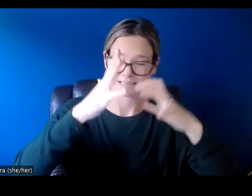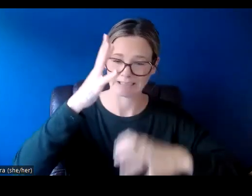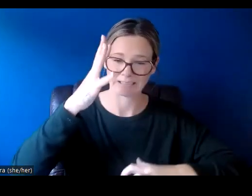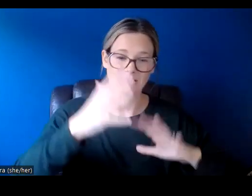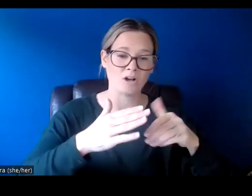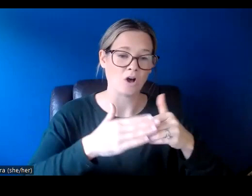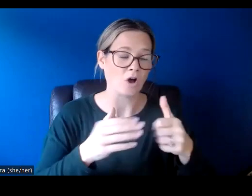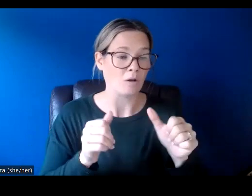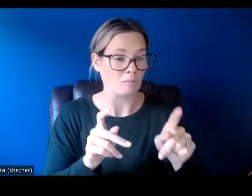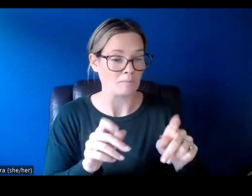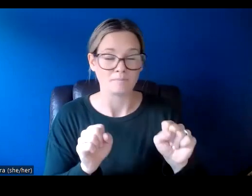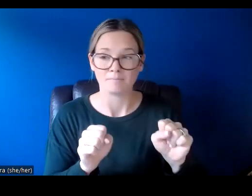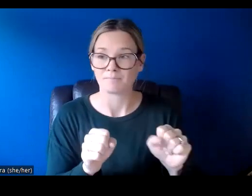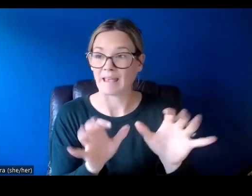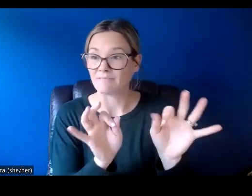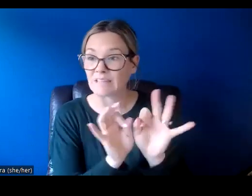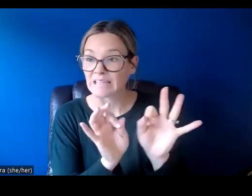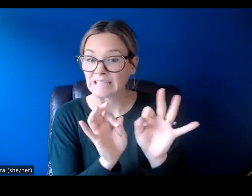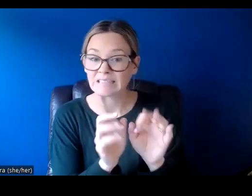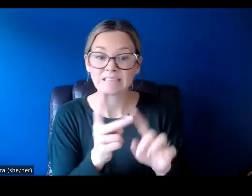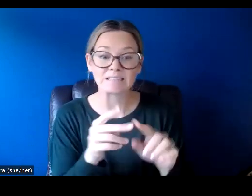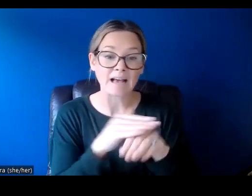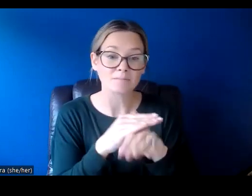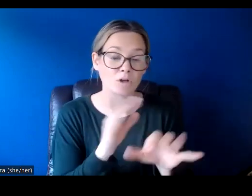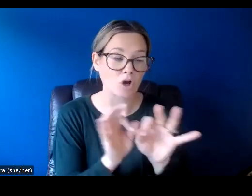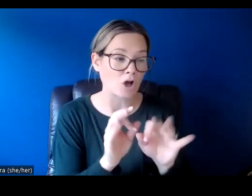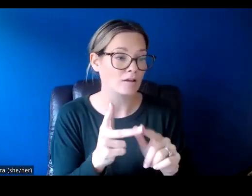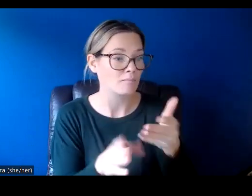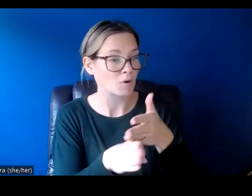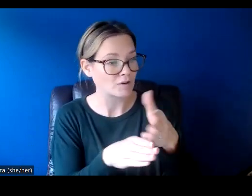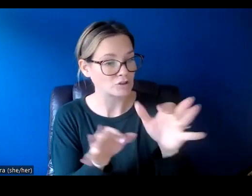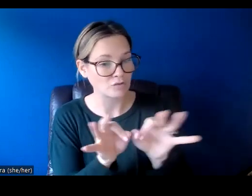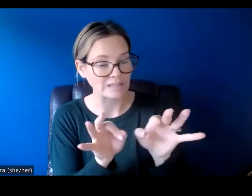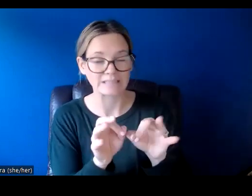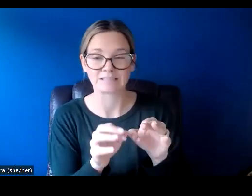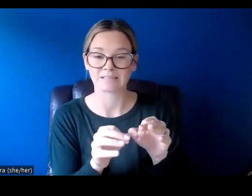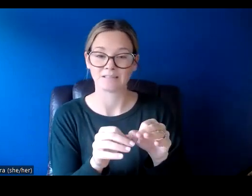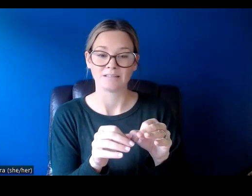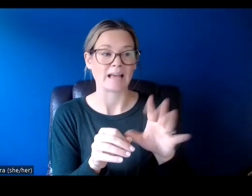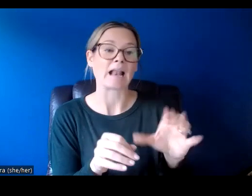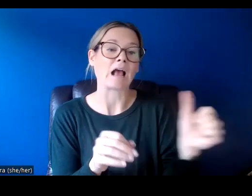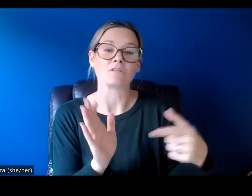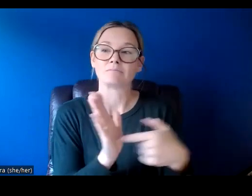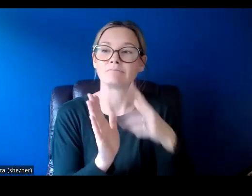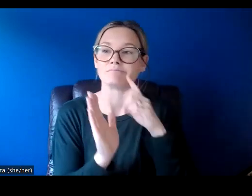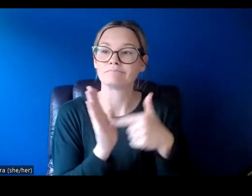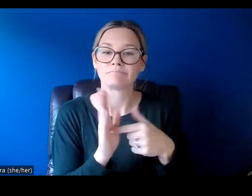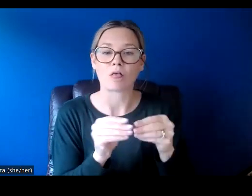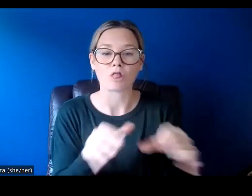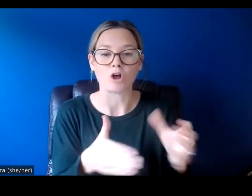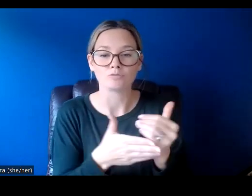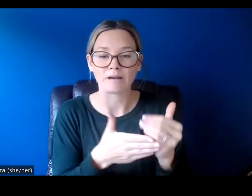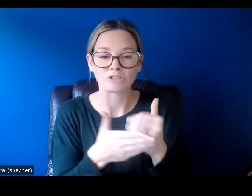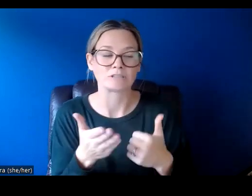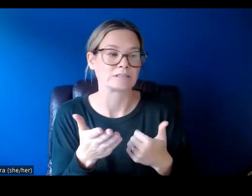expenses such as artist fees, accessibility costs, professional fees, and ineligible expenses such as lost wages